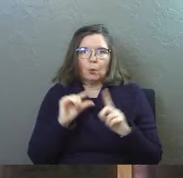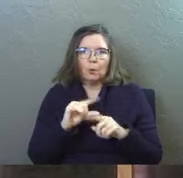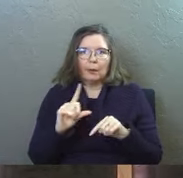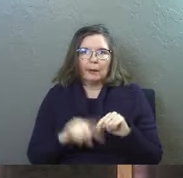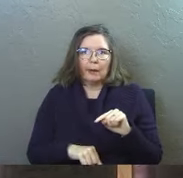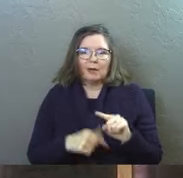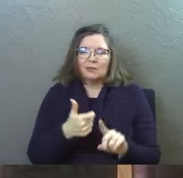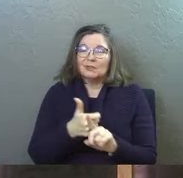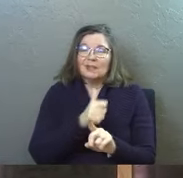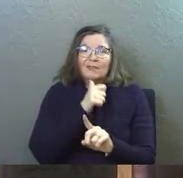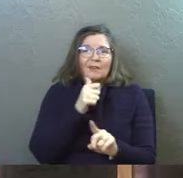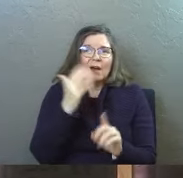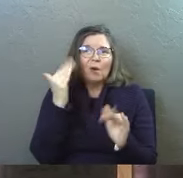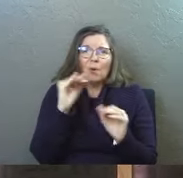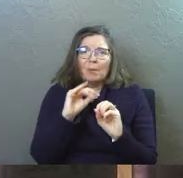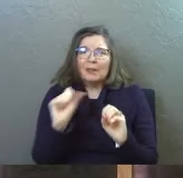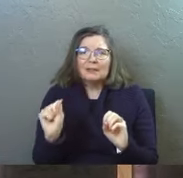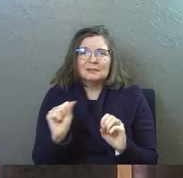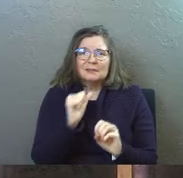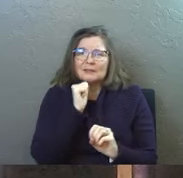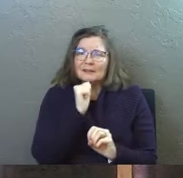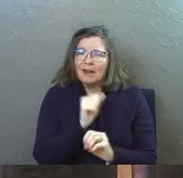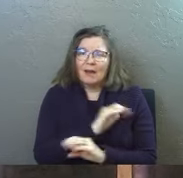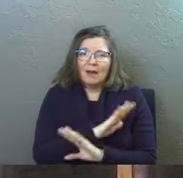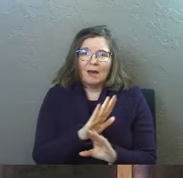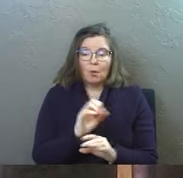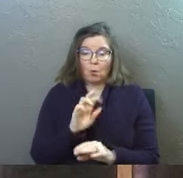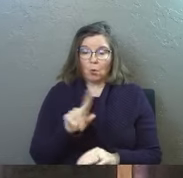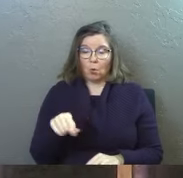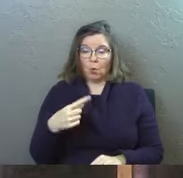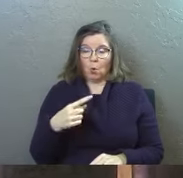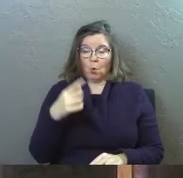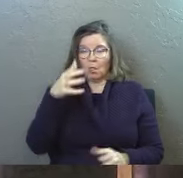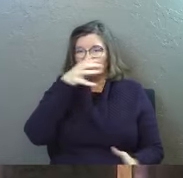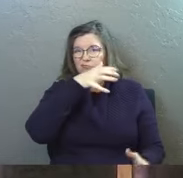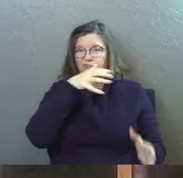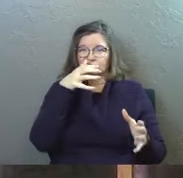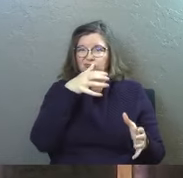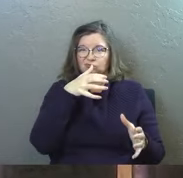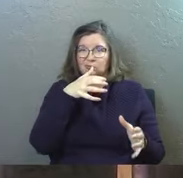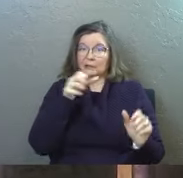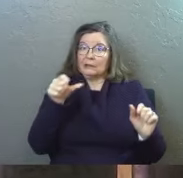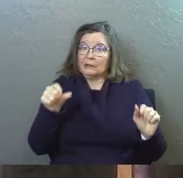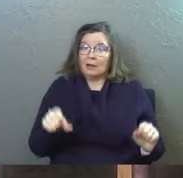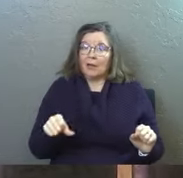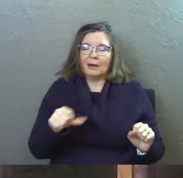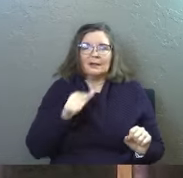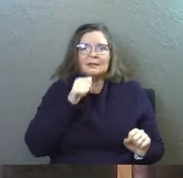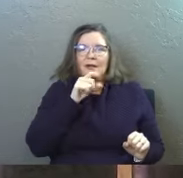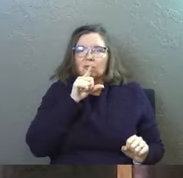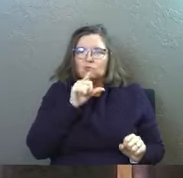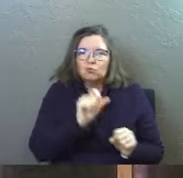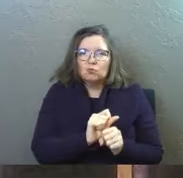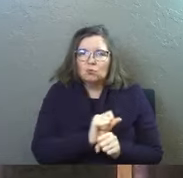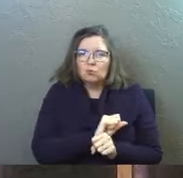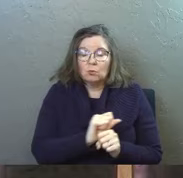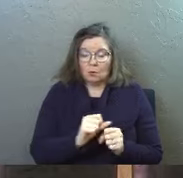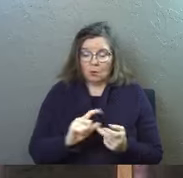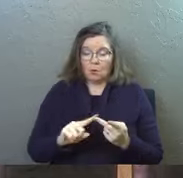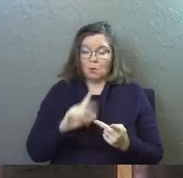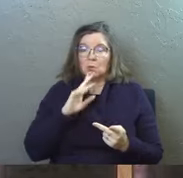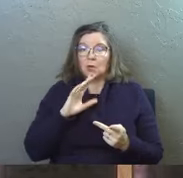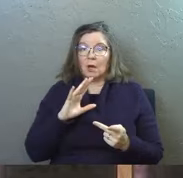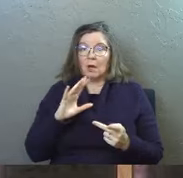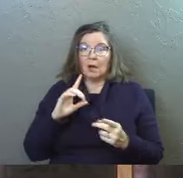and you are not hopeless to understand God's word or the only scholars even can that's not true or we talked